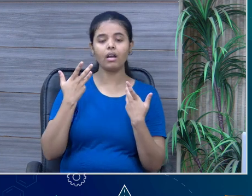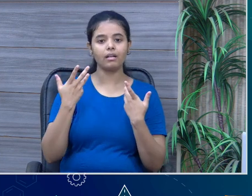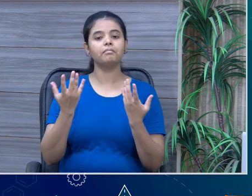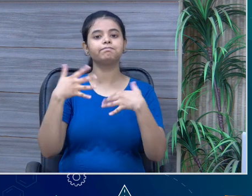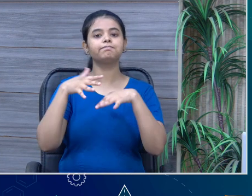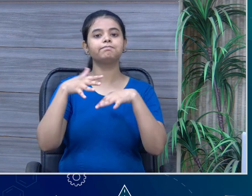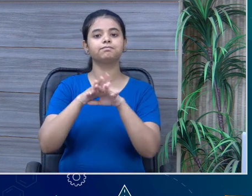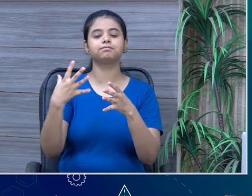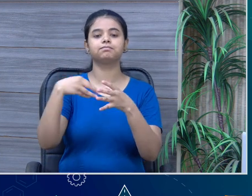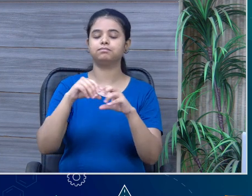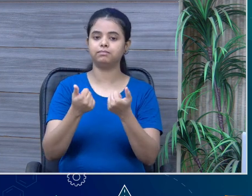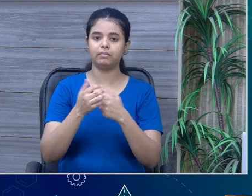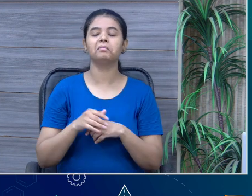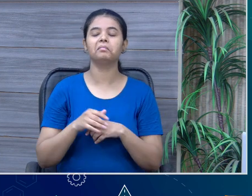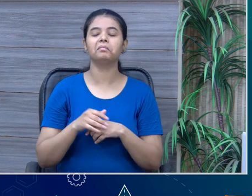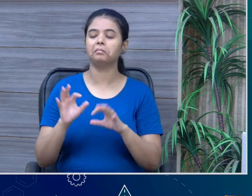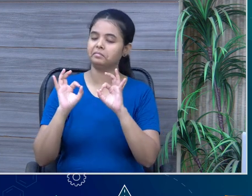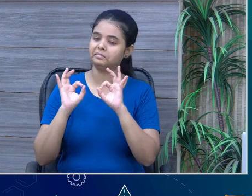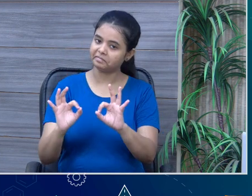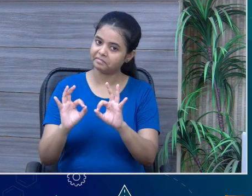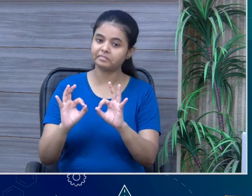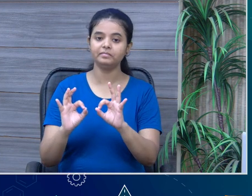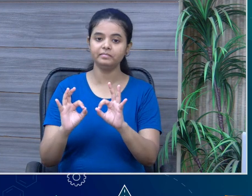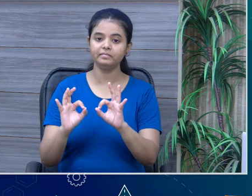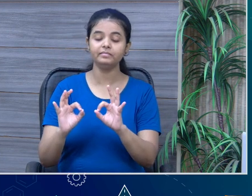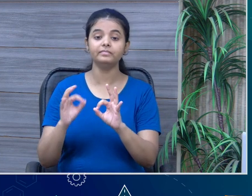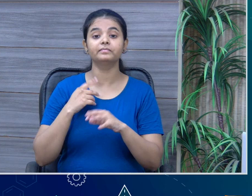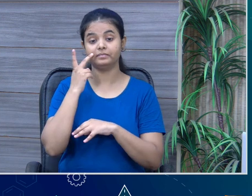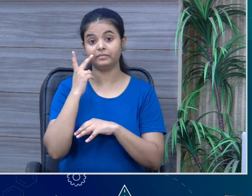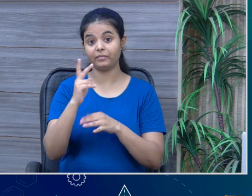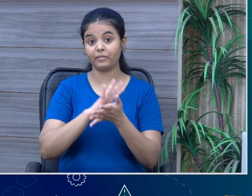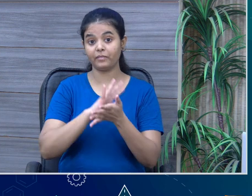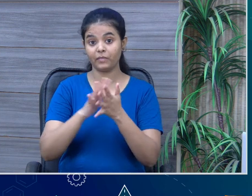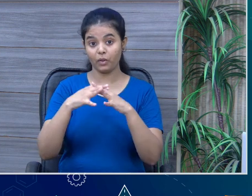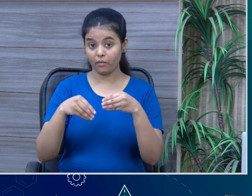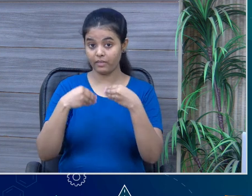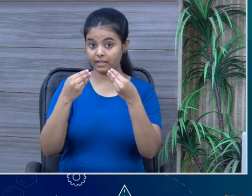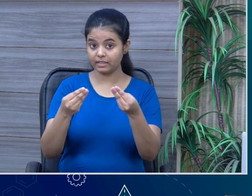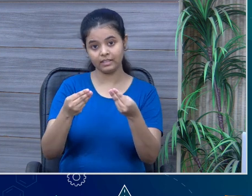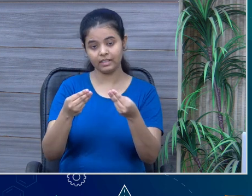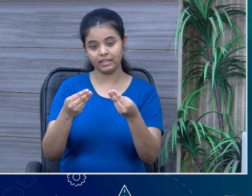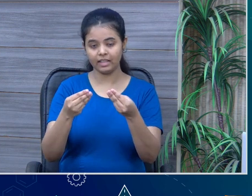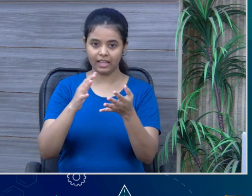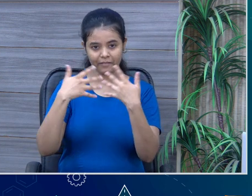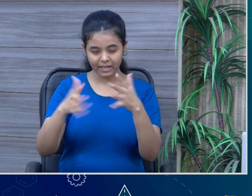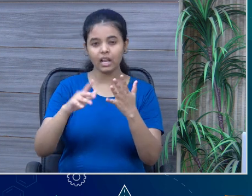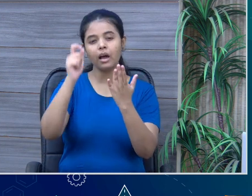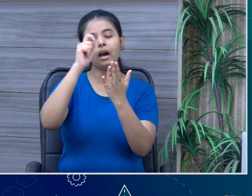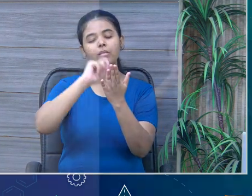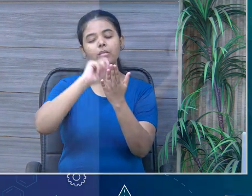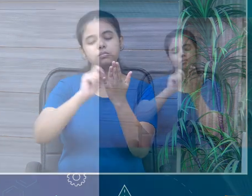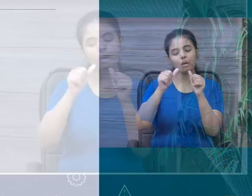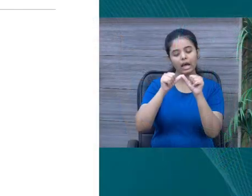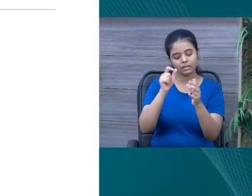let's have a look at the homework format, in which you can send your